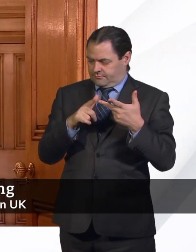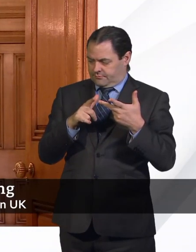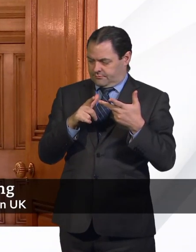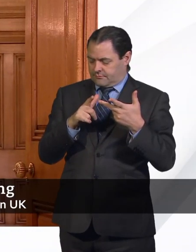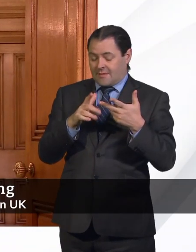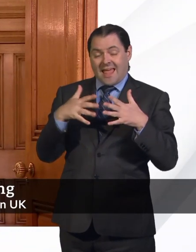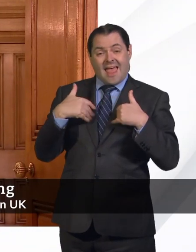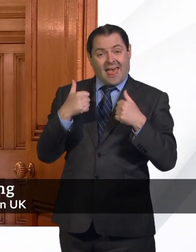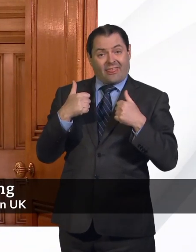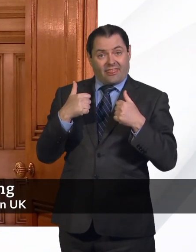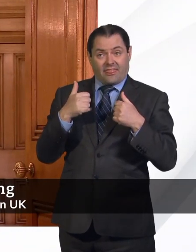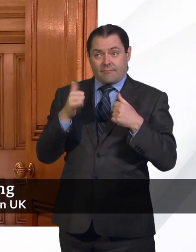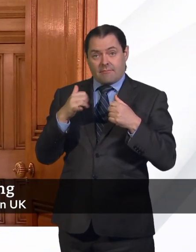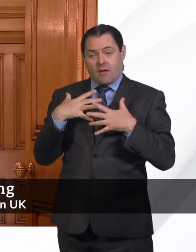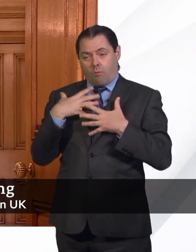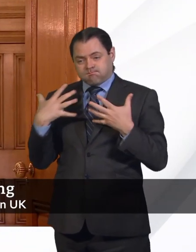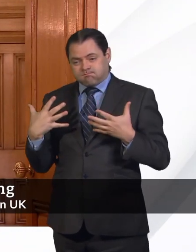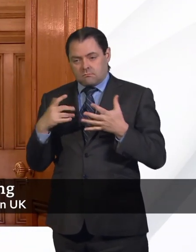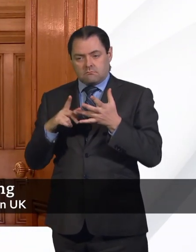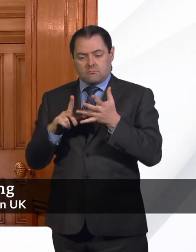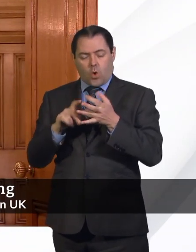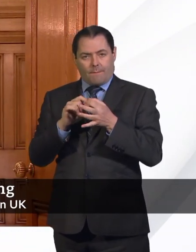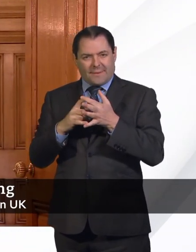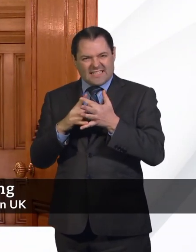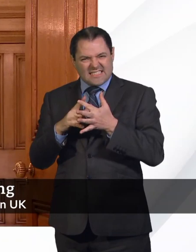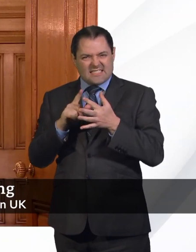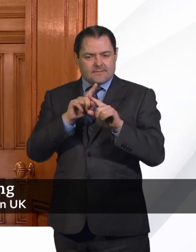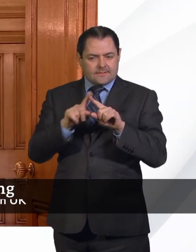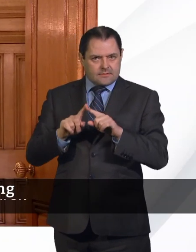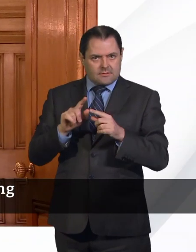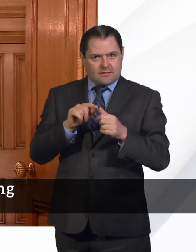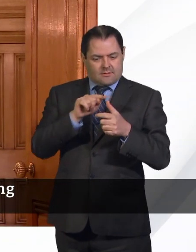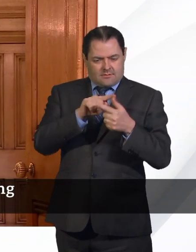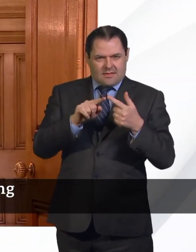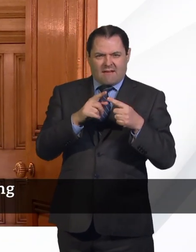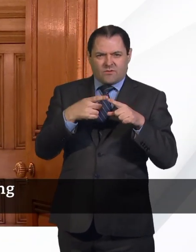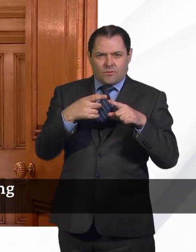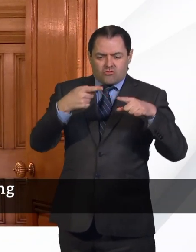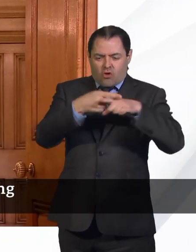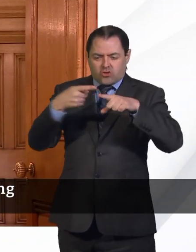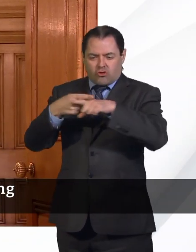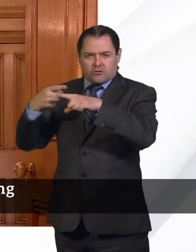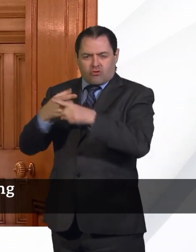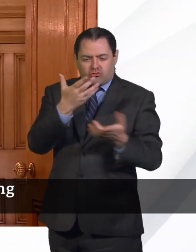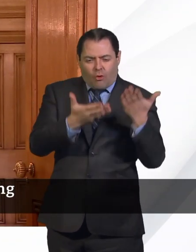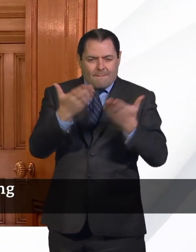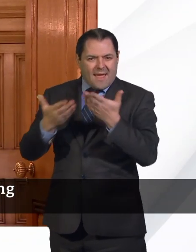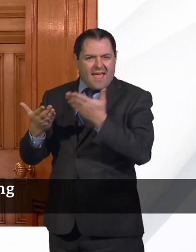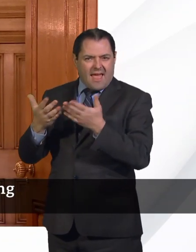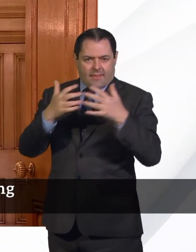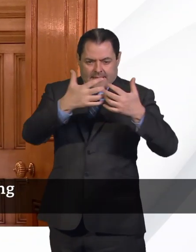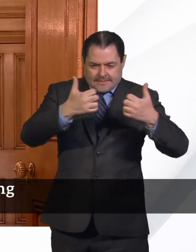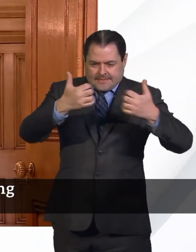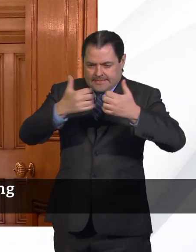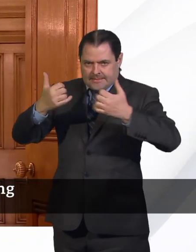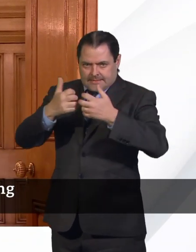other health factors like obesity. We've got to make sure all of those are taken into account and scientifically rigorously